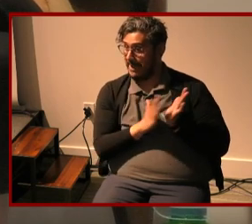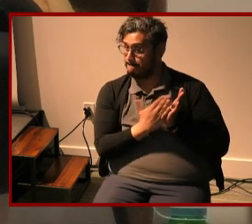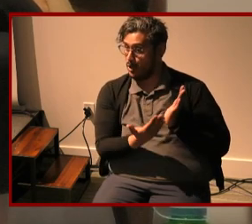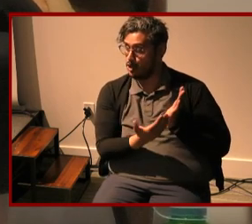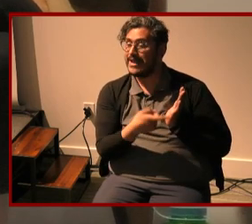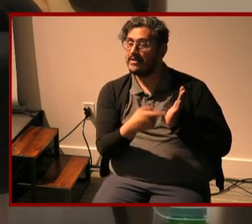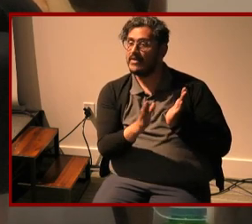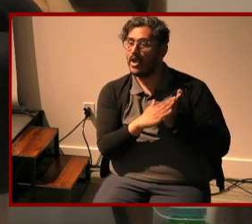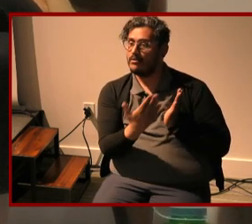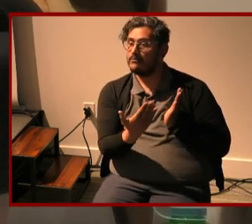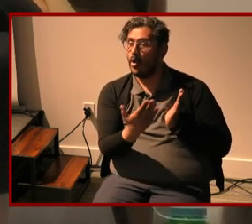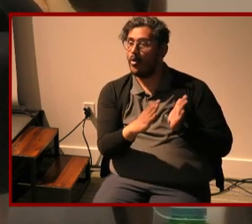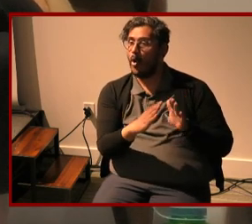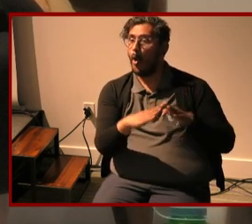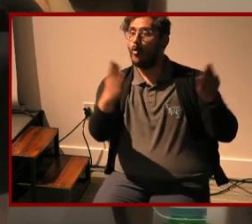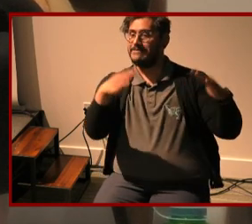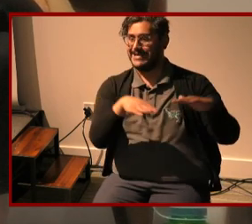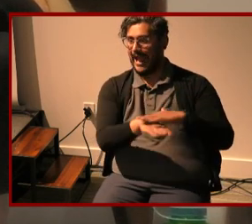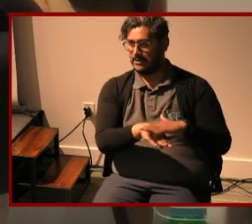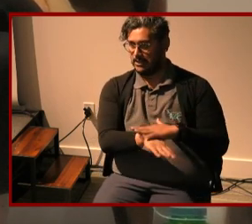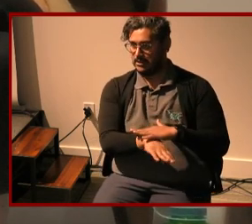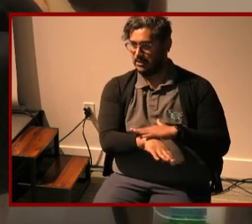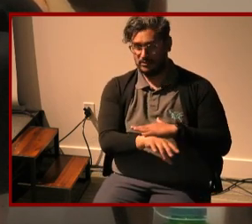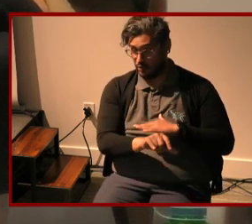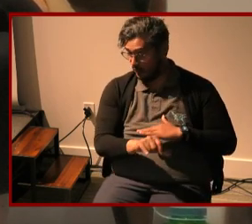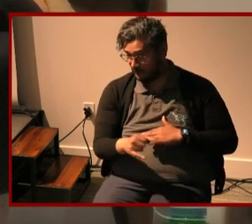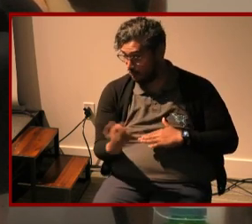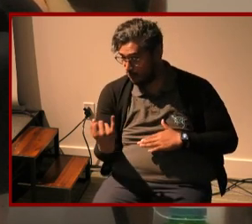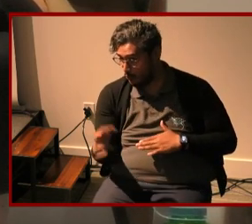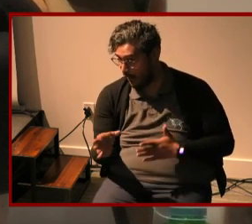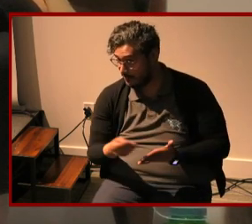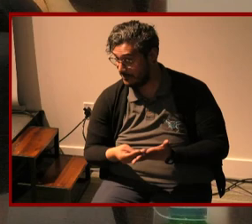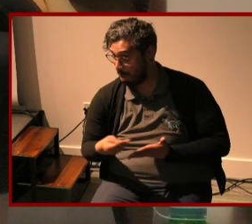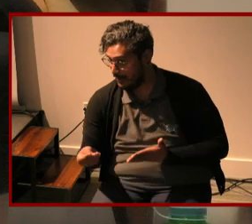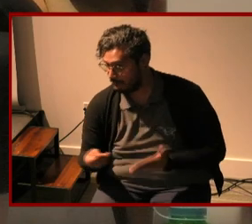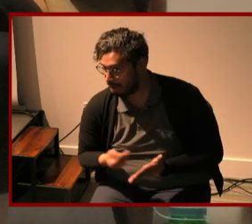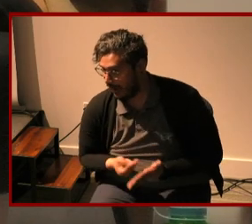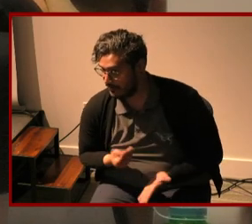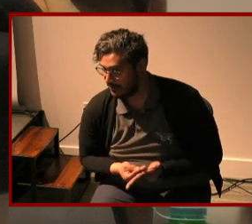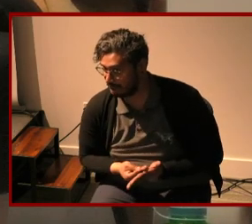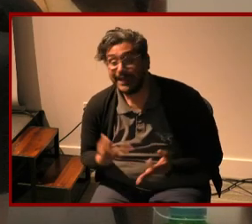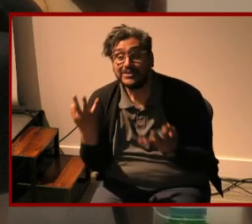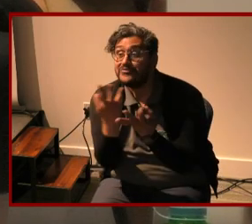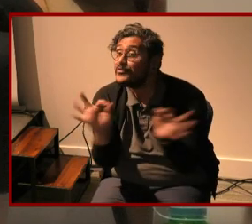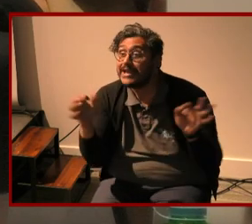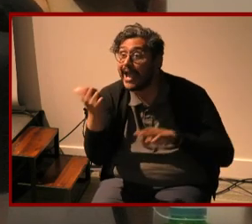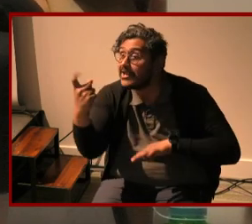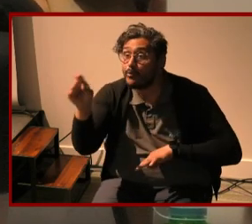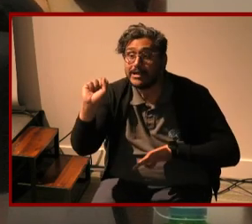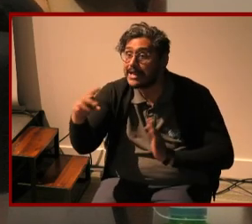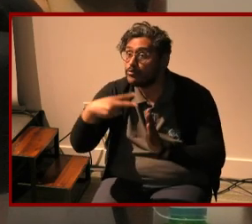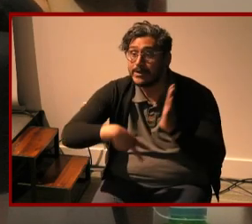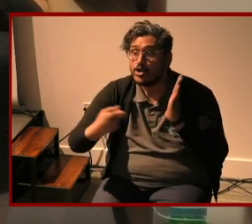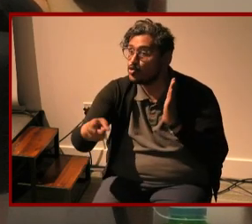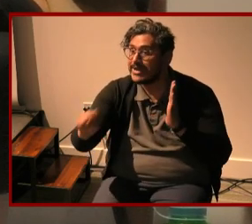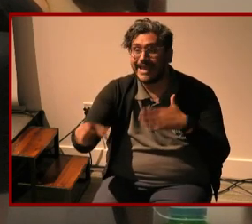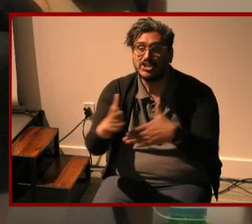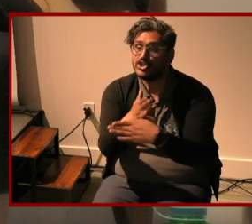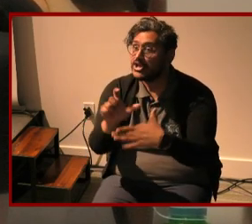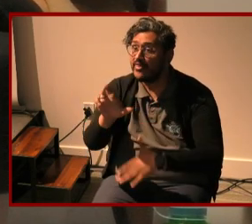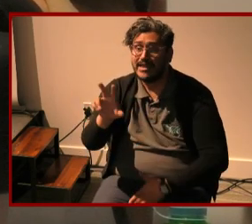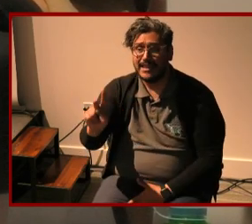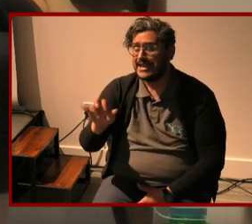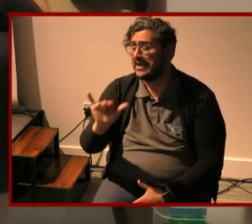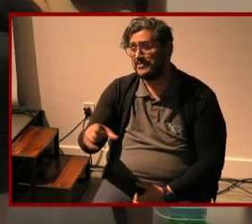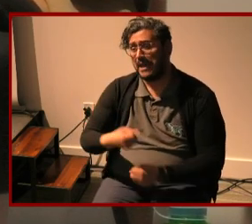open access so if you don't want to spend any money on it um it's free anybody can read it and you can share the link with anyone and i makes me